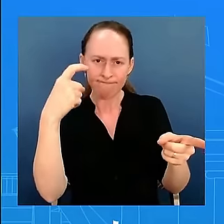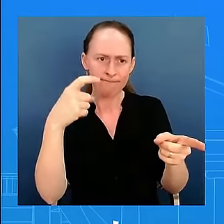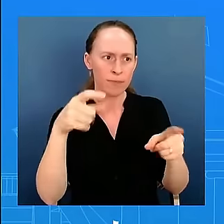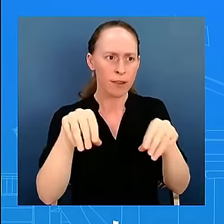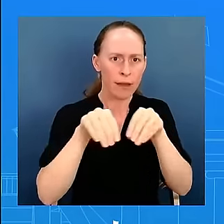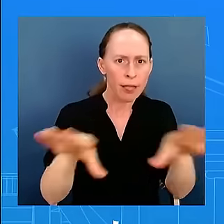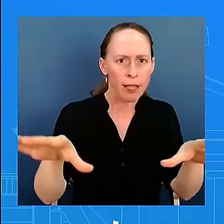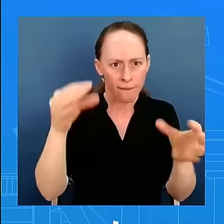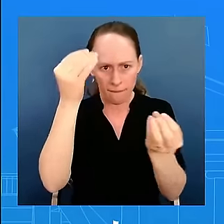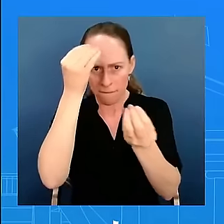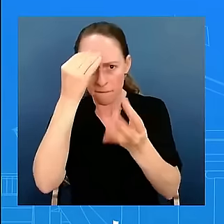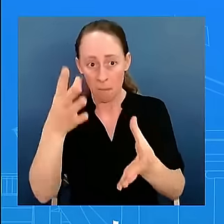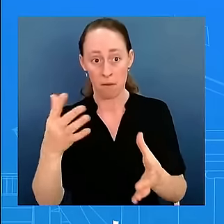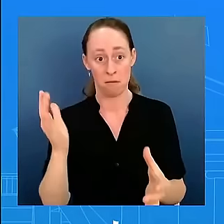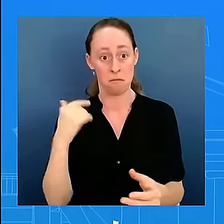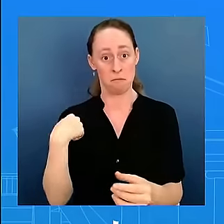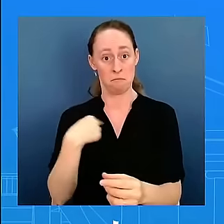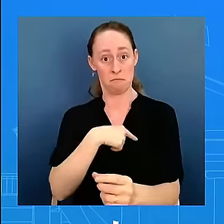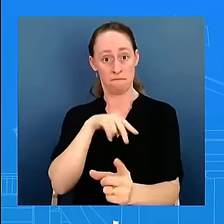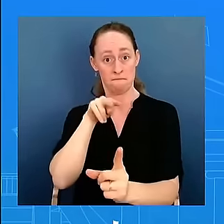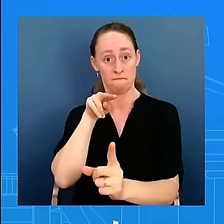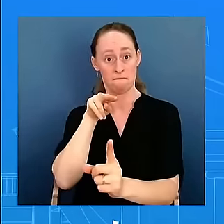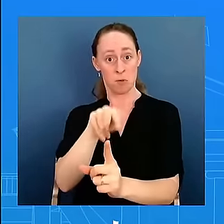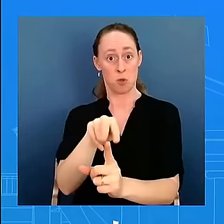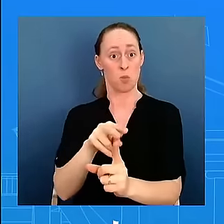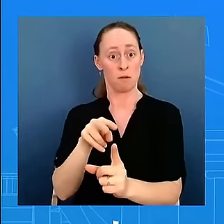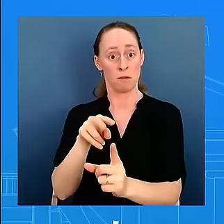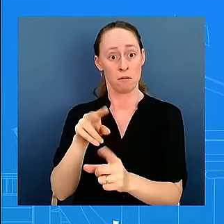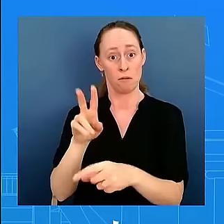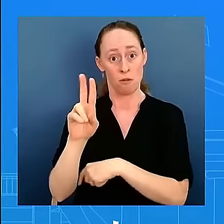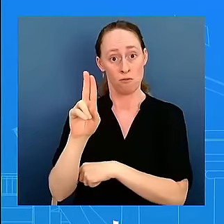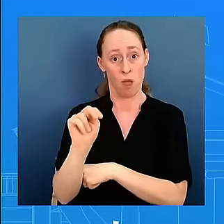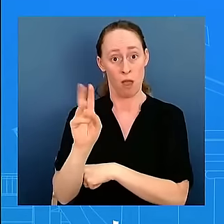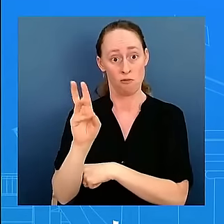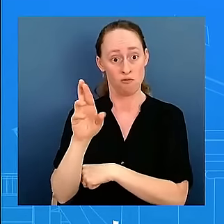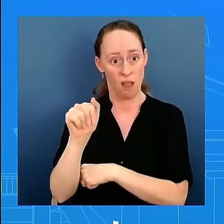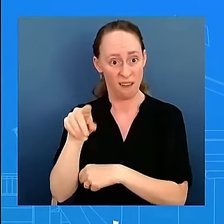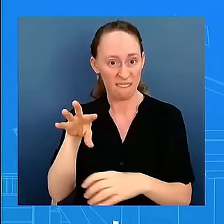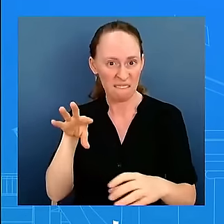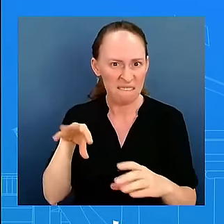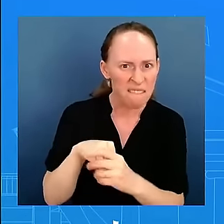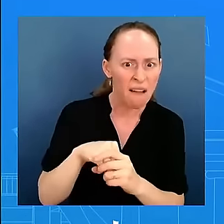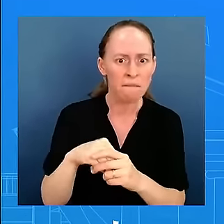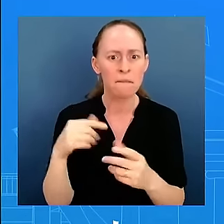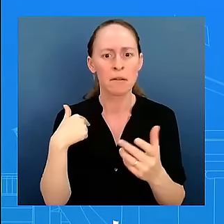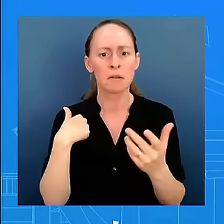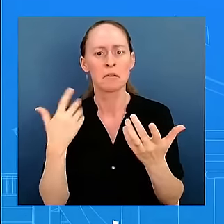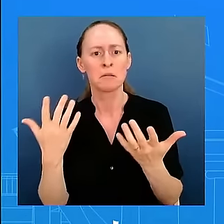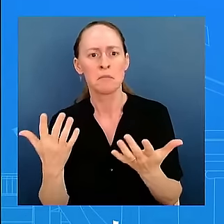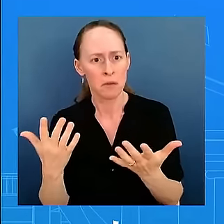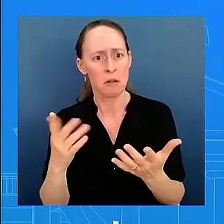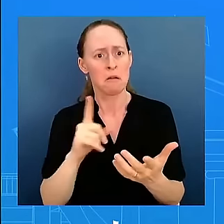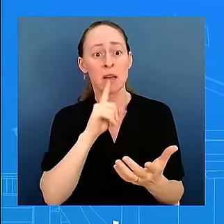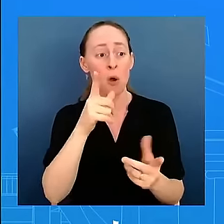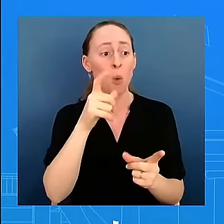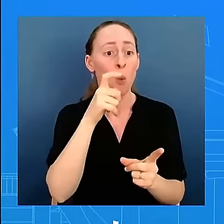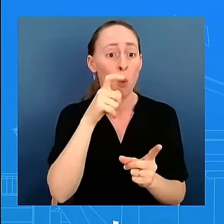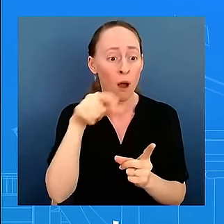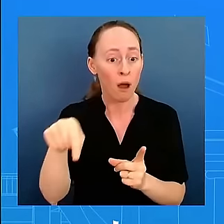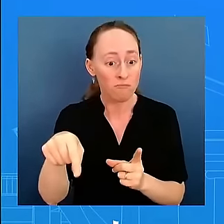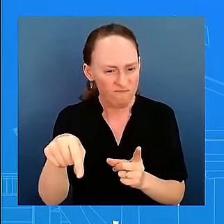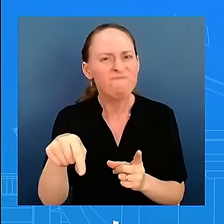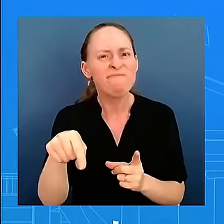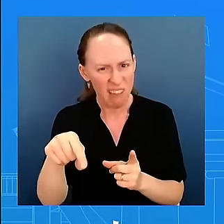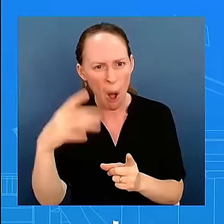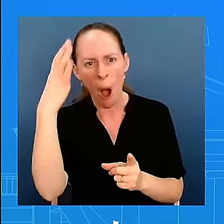UNRWA has taken this seriously. They fully investigated it. They eliminated the employment of those that they believe were involved in terrorist activities.